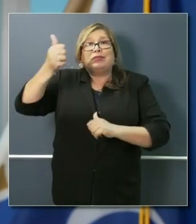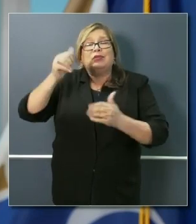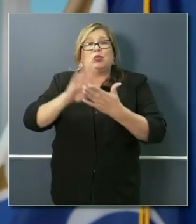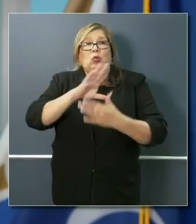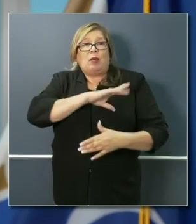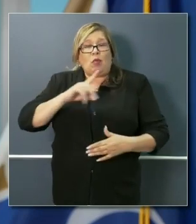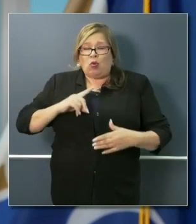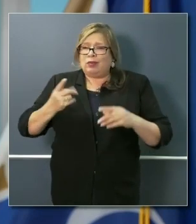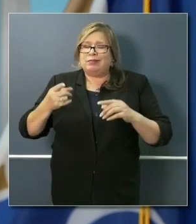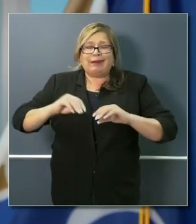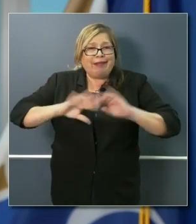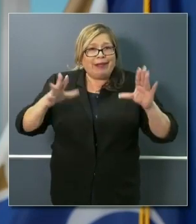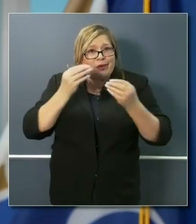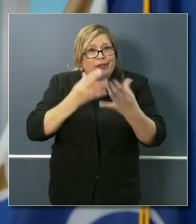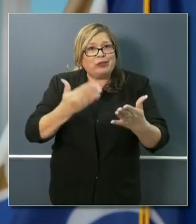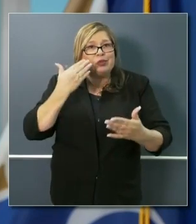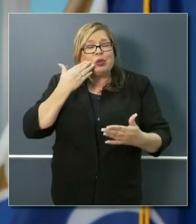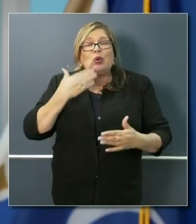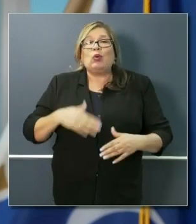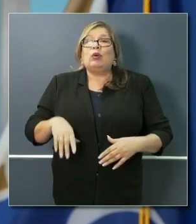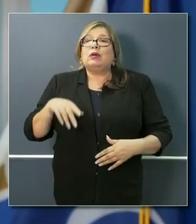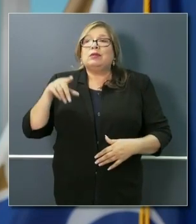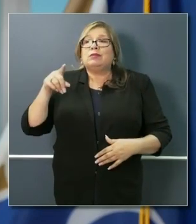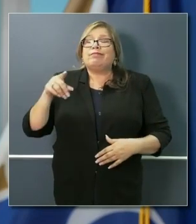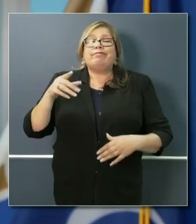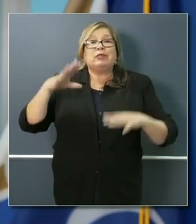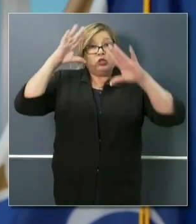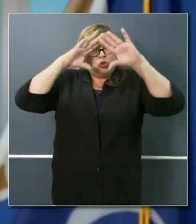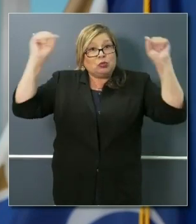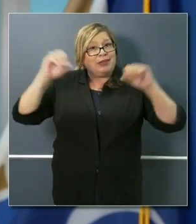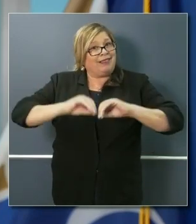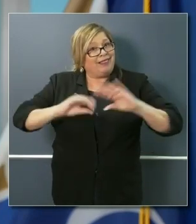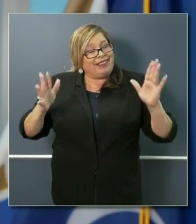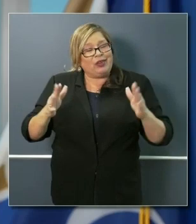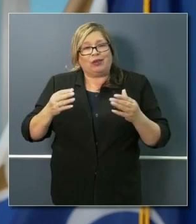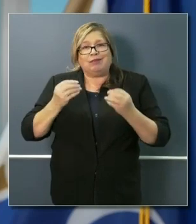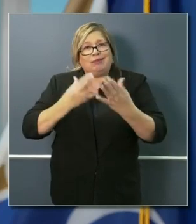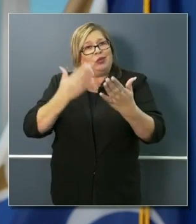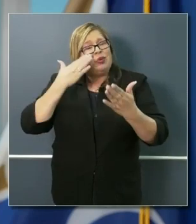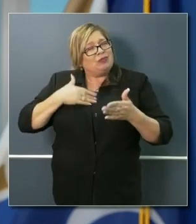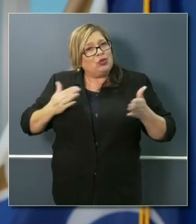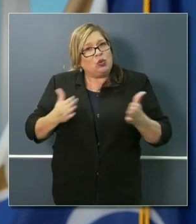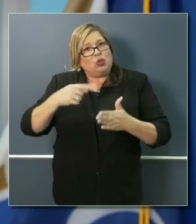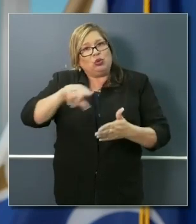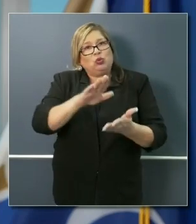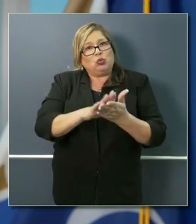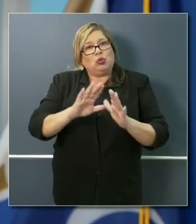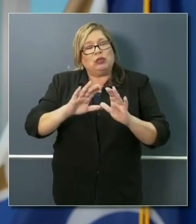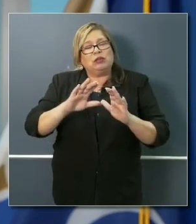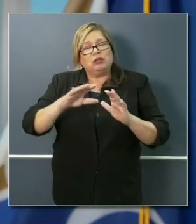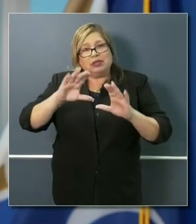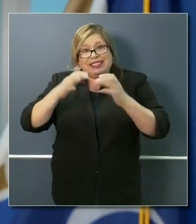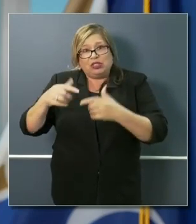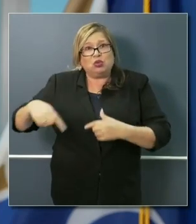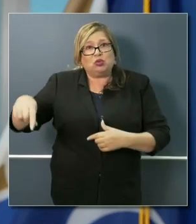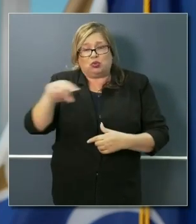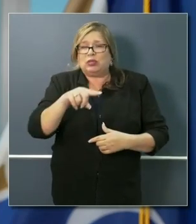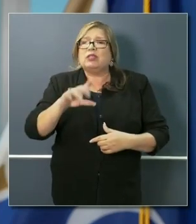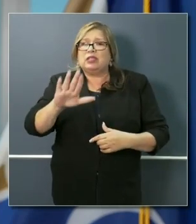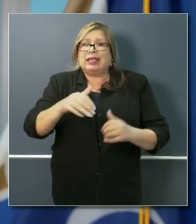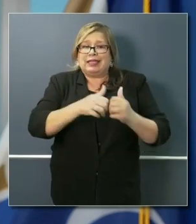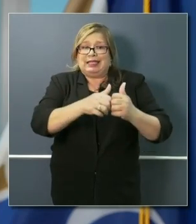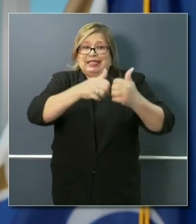I hope that the school districts start to approach the distance learning application, the school-based meal